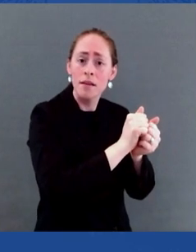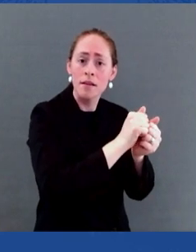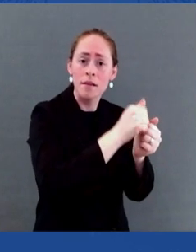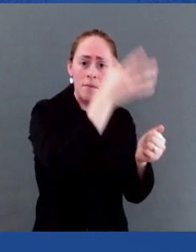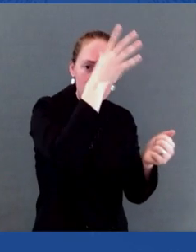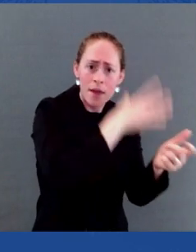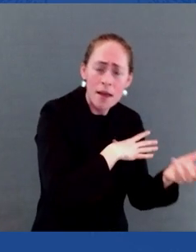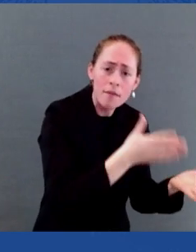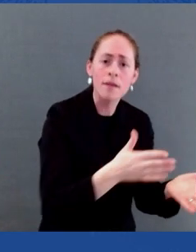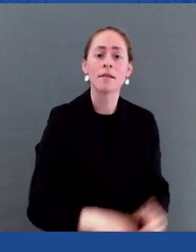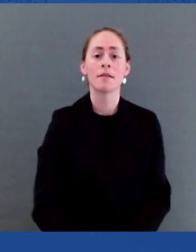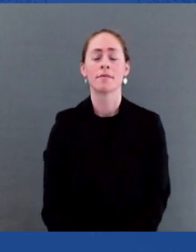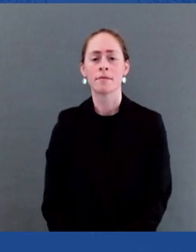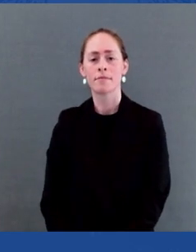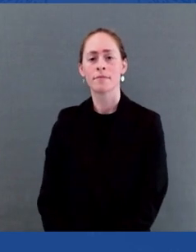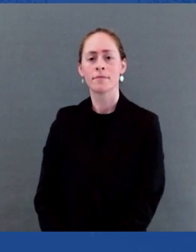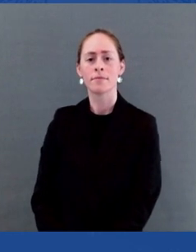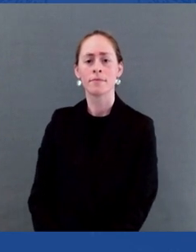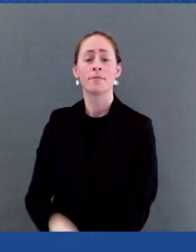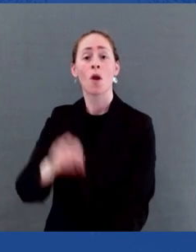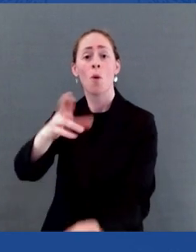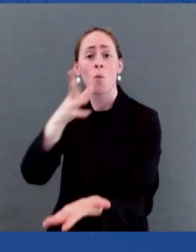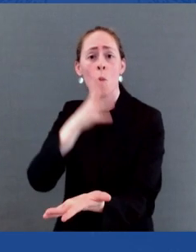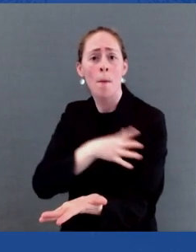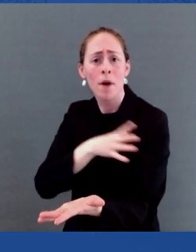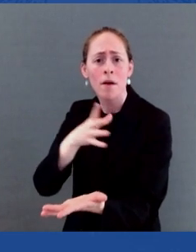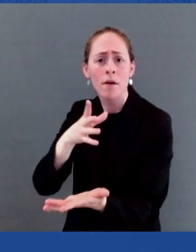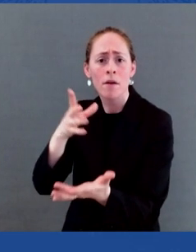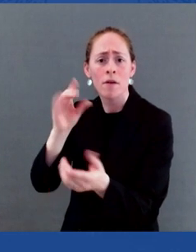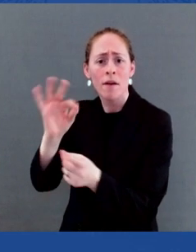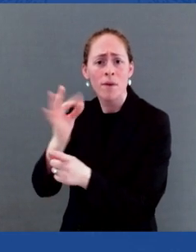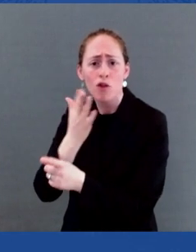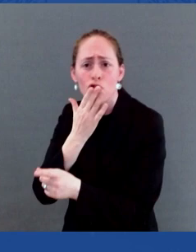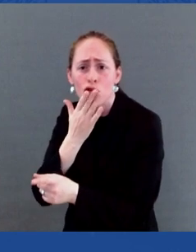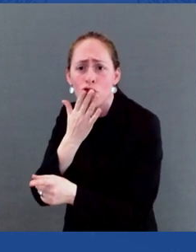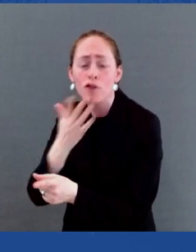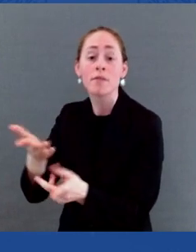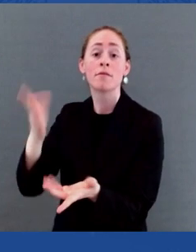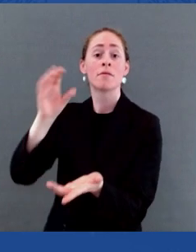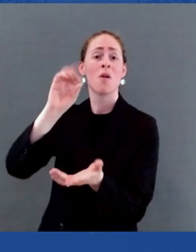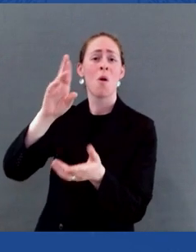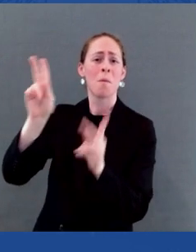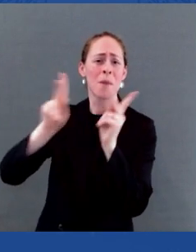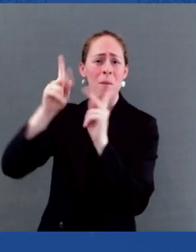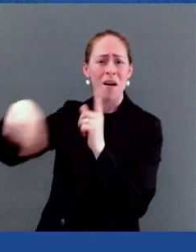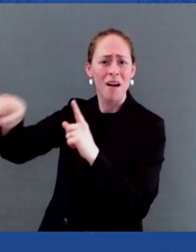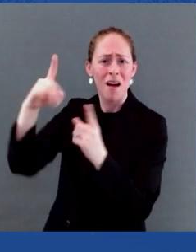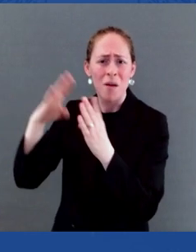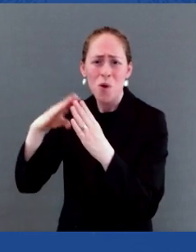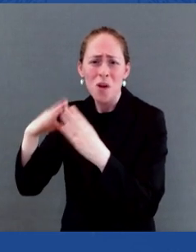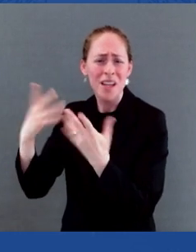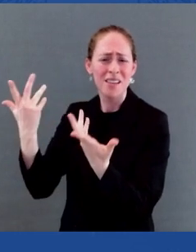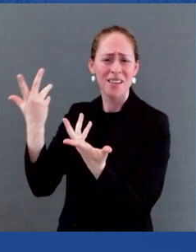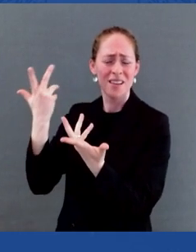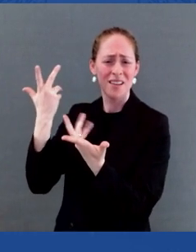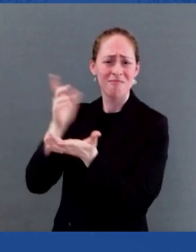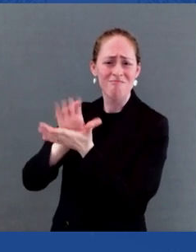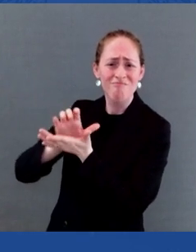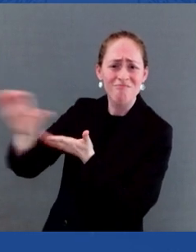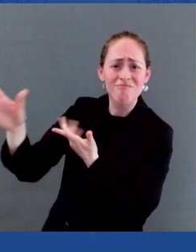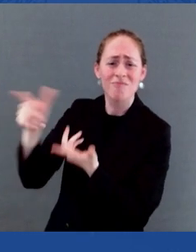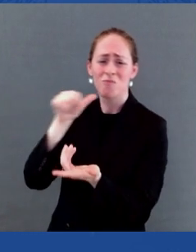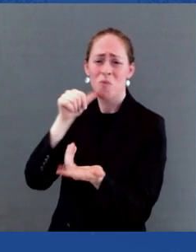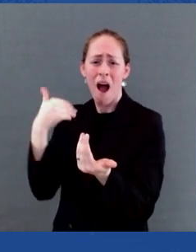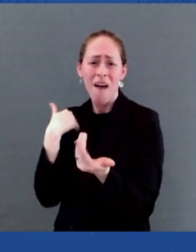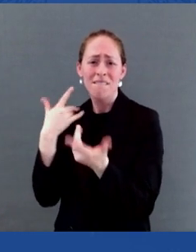Health and Human Services will play a critical role in implementing this strategy, and we're already leading the way through the Ending the HIV